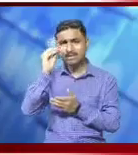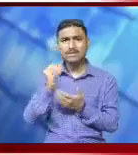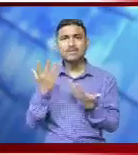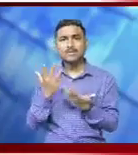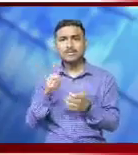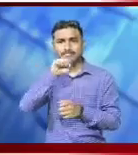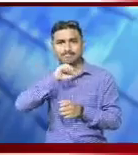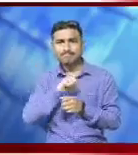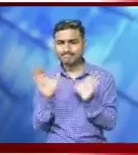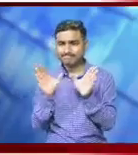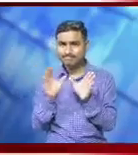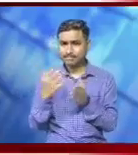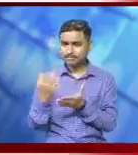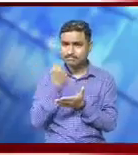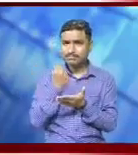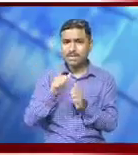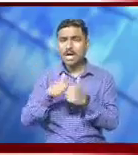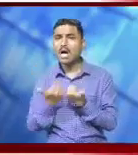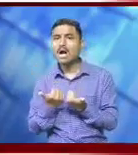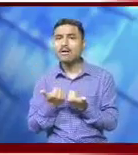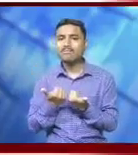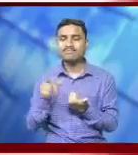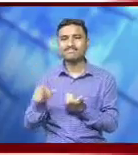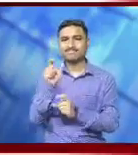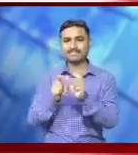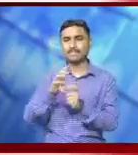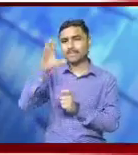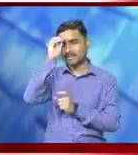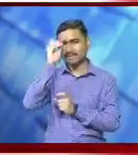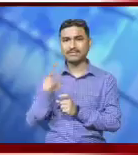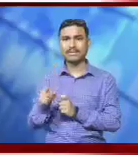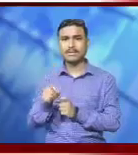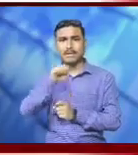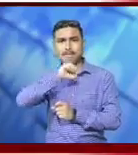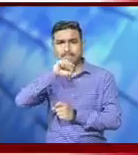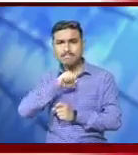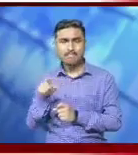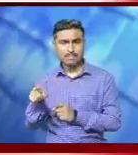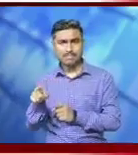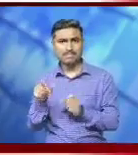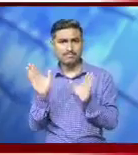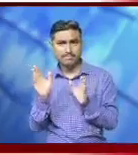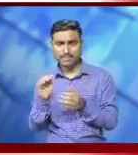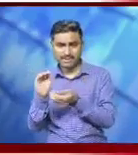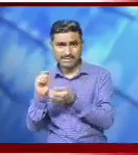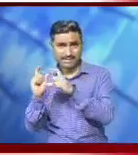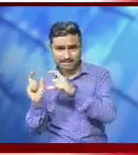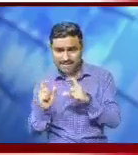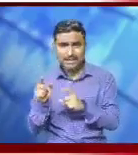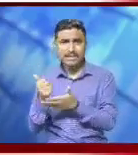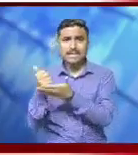training program was organized as an endeavor of SIRD and PR to fulfill its